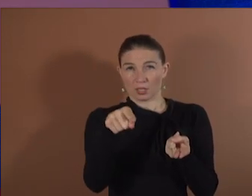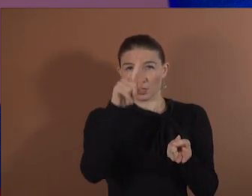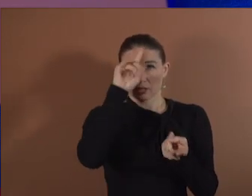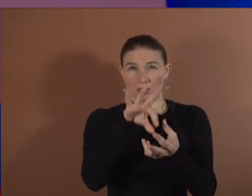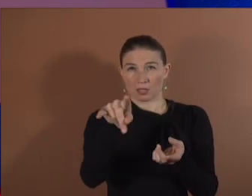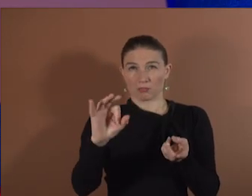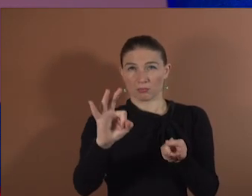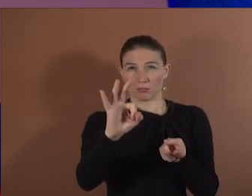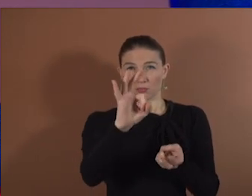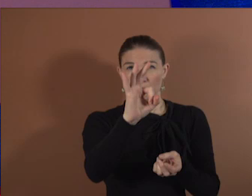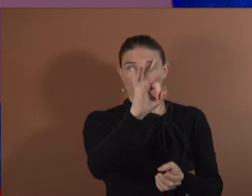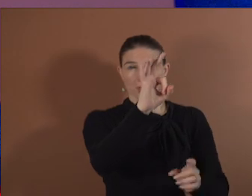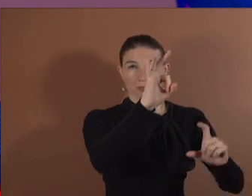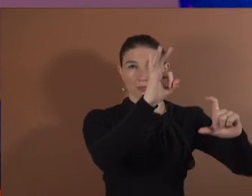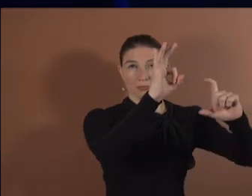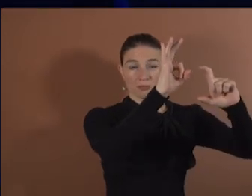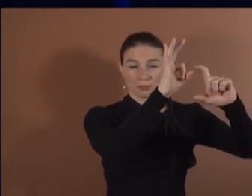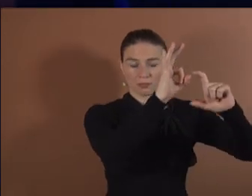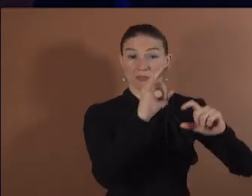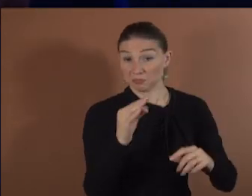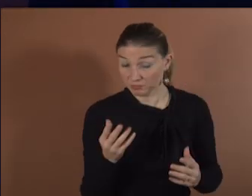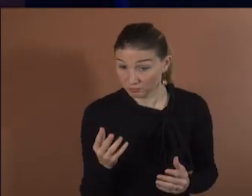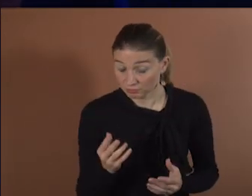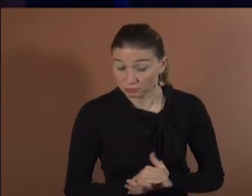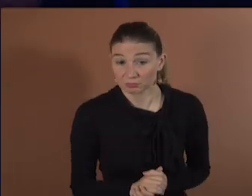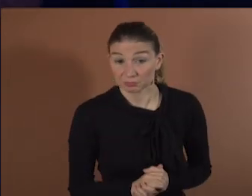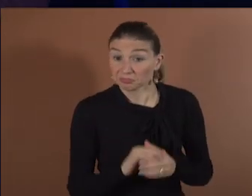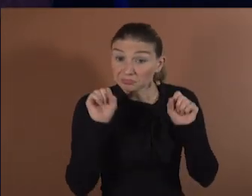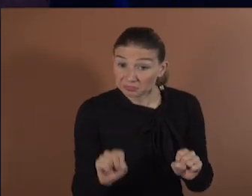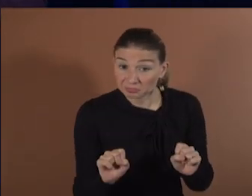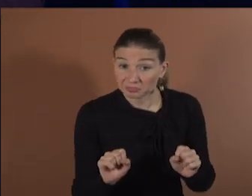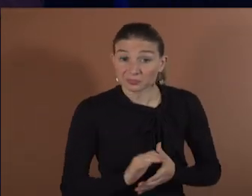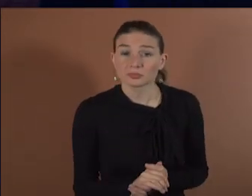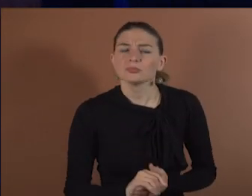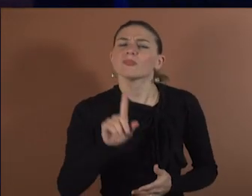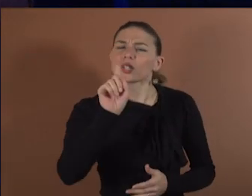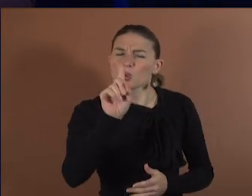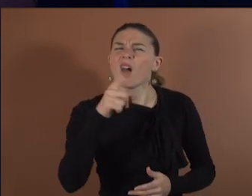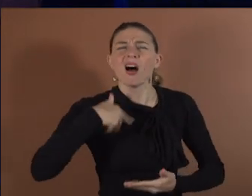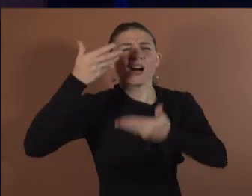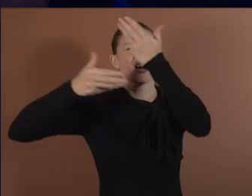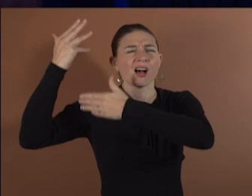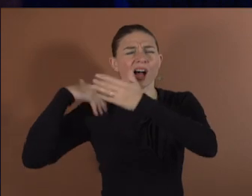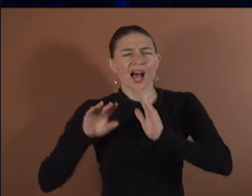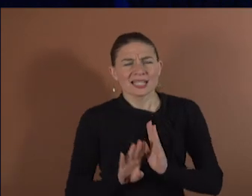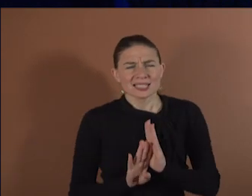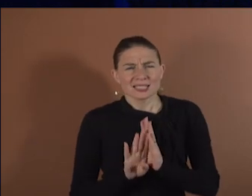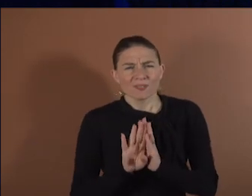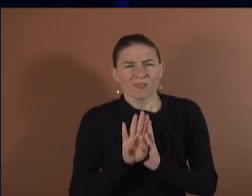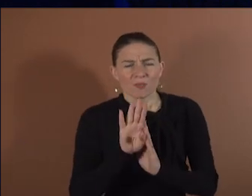While I am not fully realized at that time how this Pong brain game was really important because